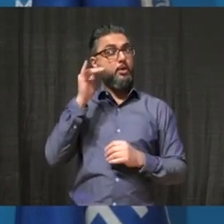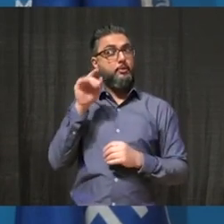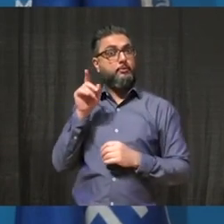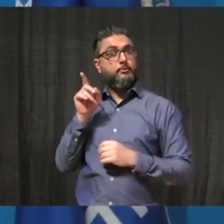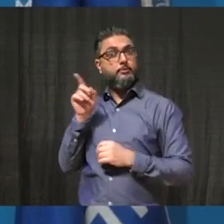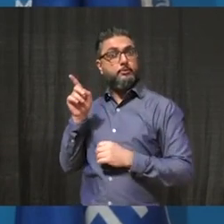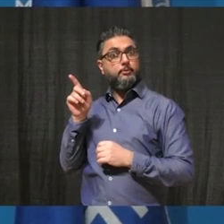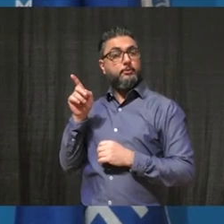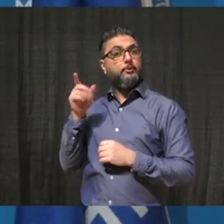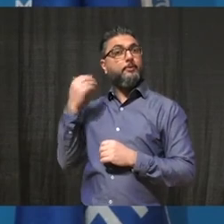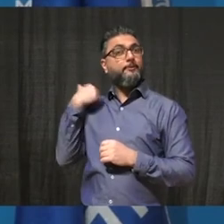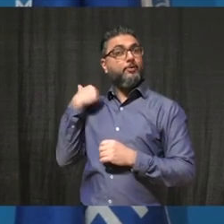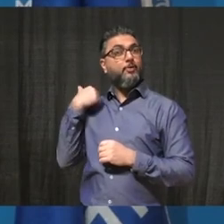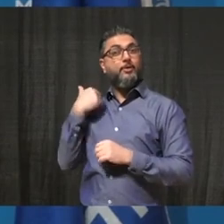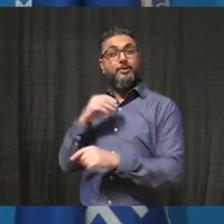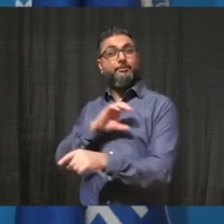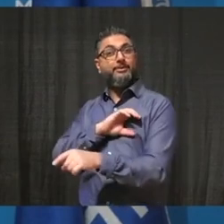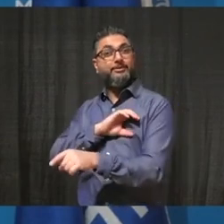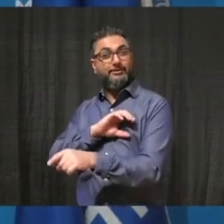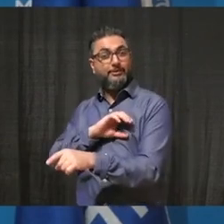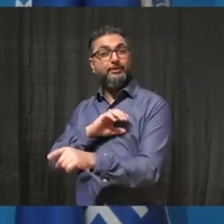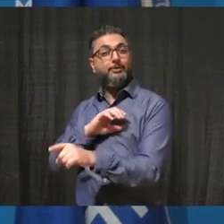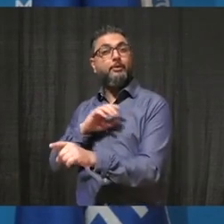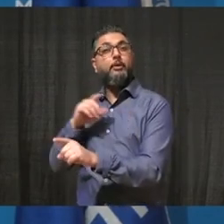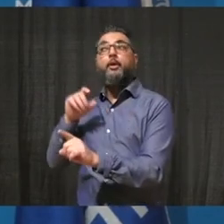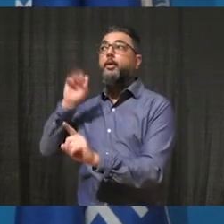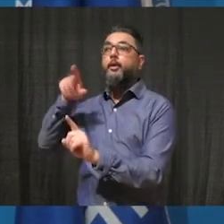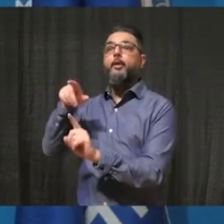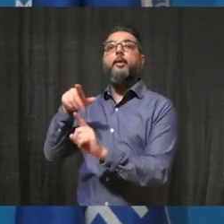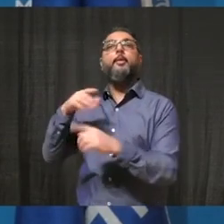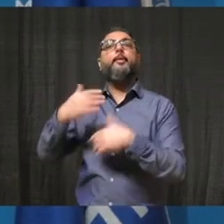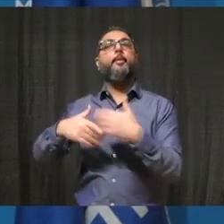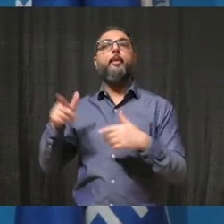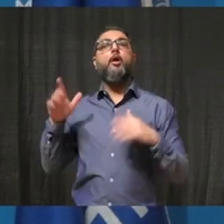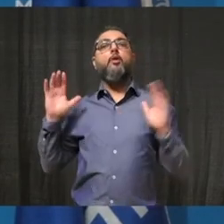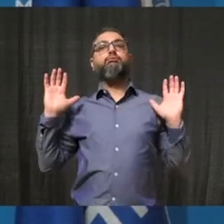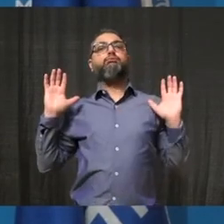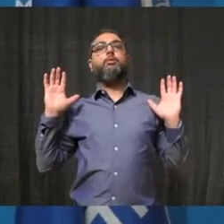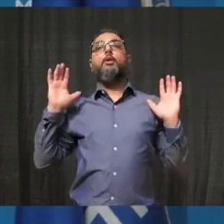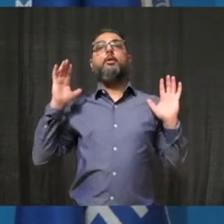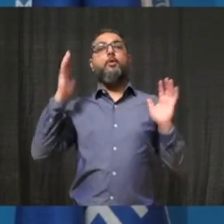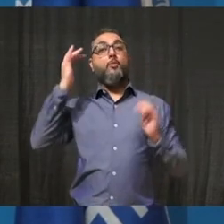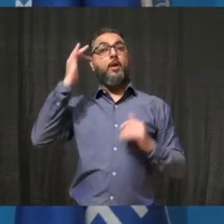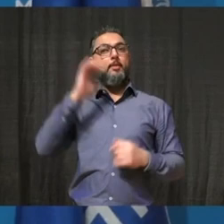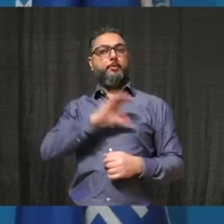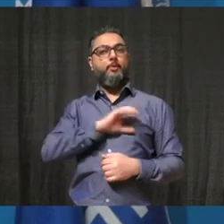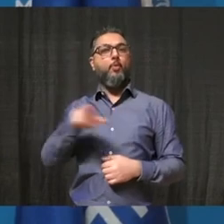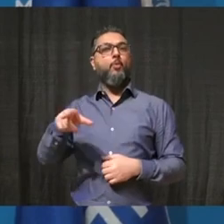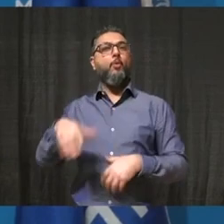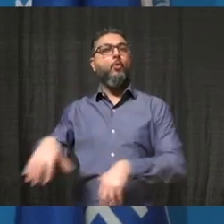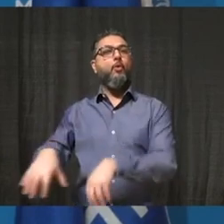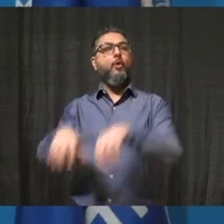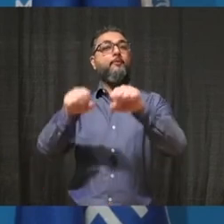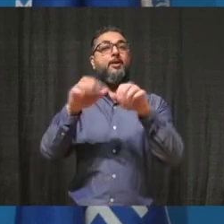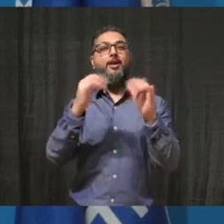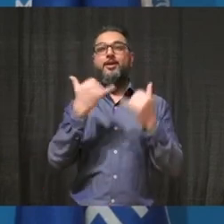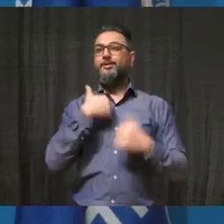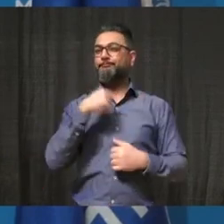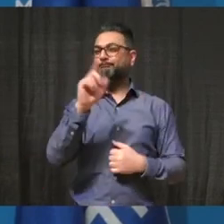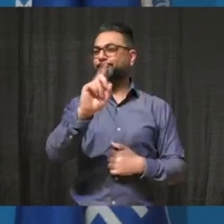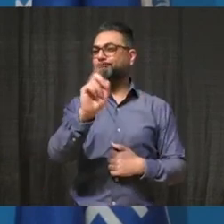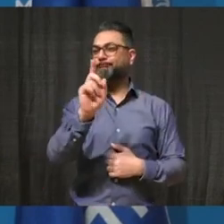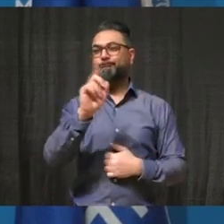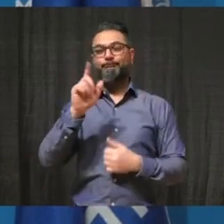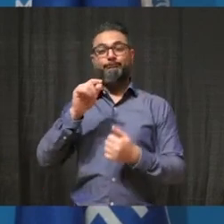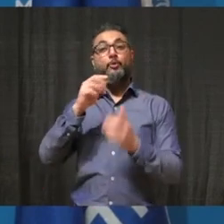the complaint made by Karen Rass because police were already investigating it. The change we made ensures that this